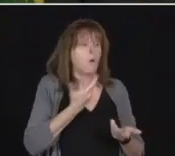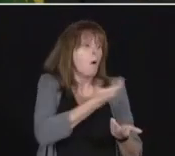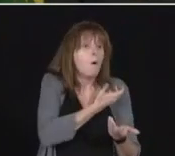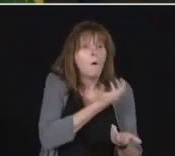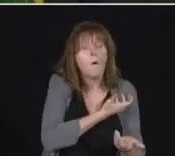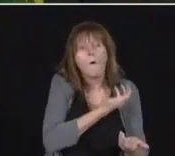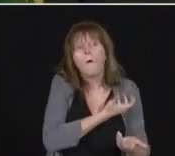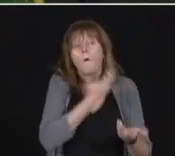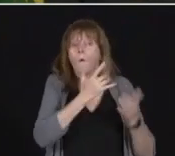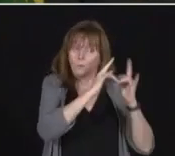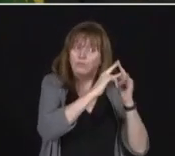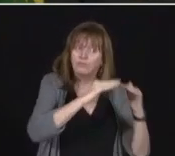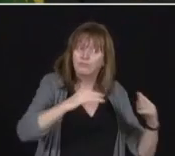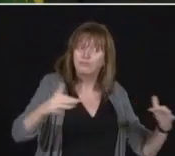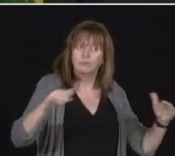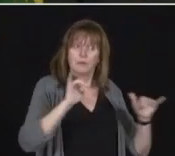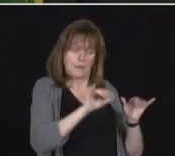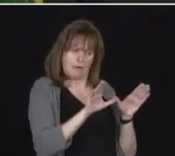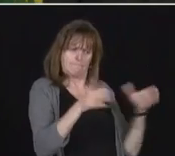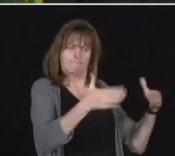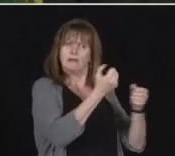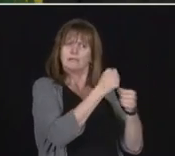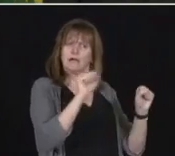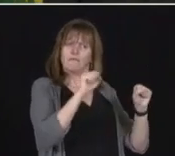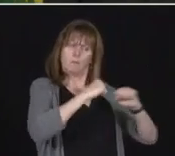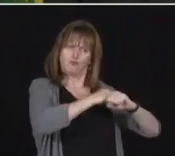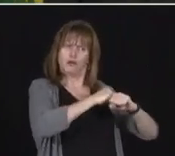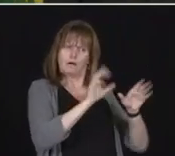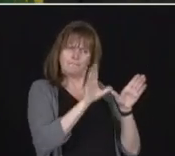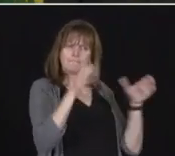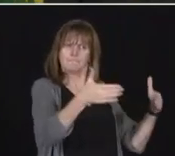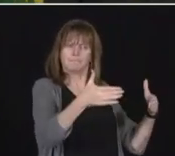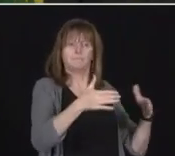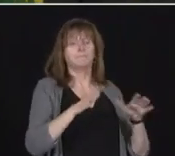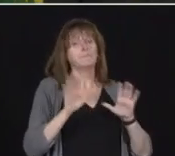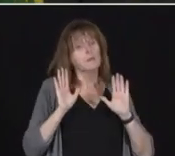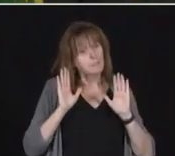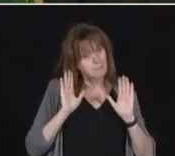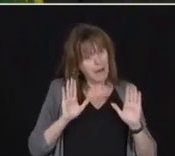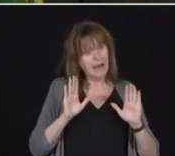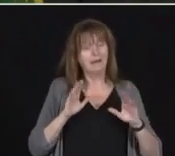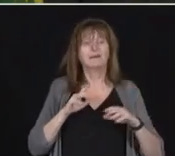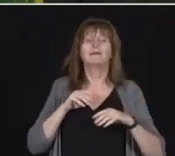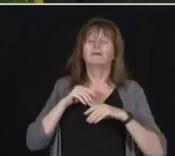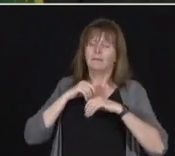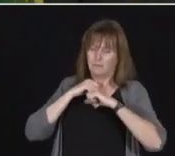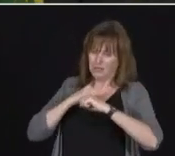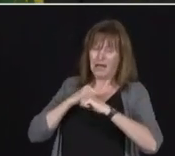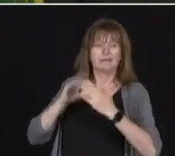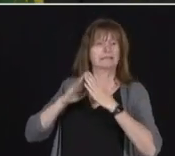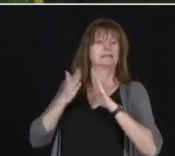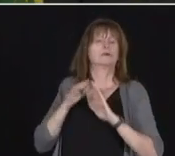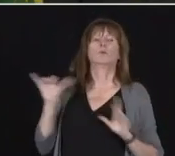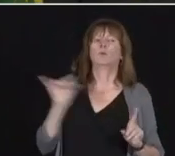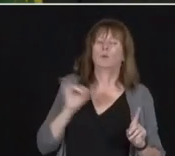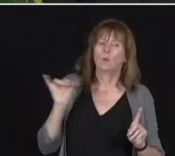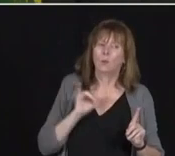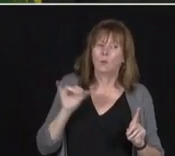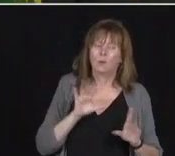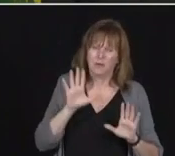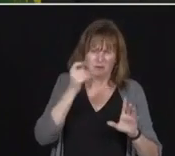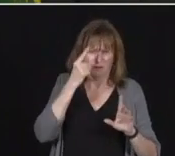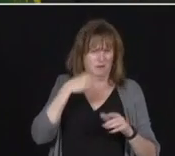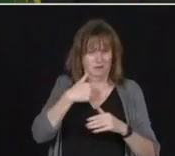in a safe environment. They want to protect any city that they might end up in. So we're two months down the road. They're going to pay